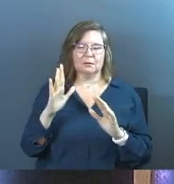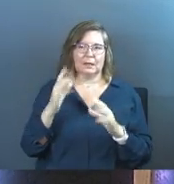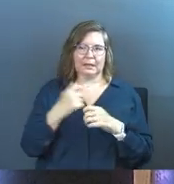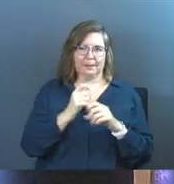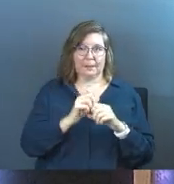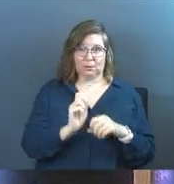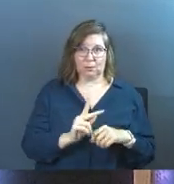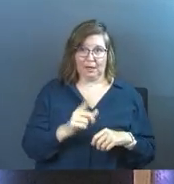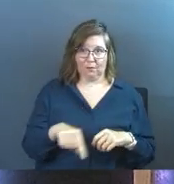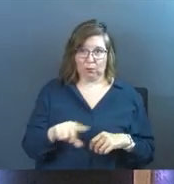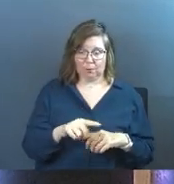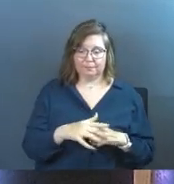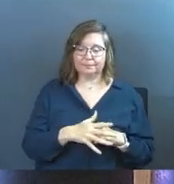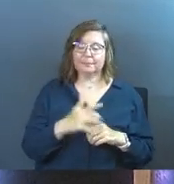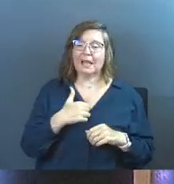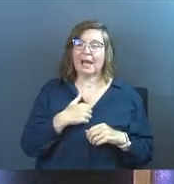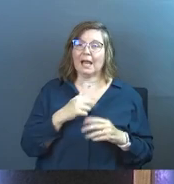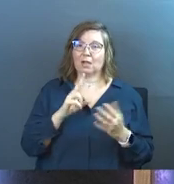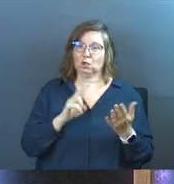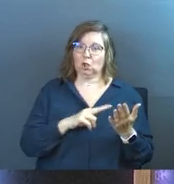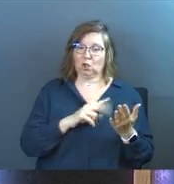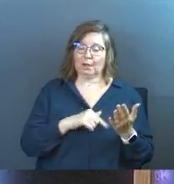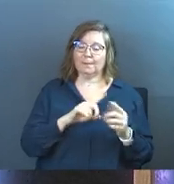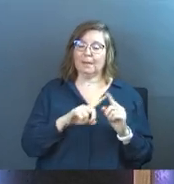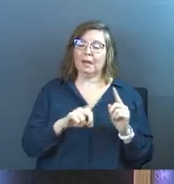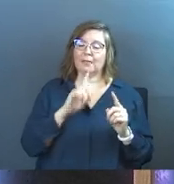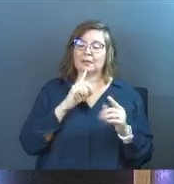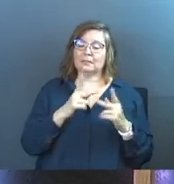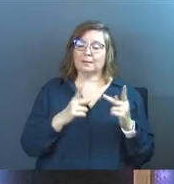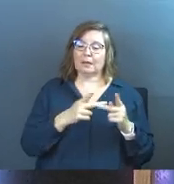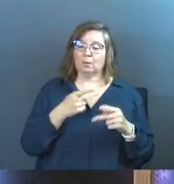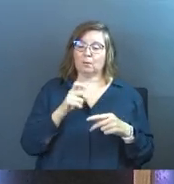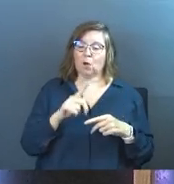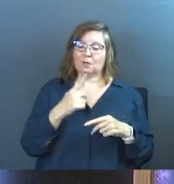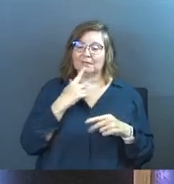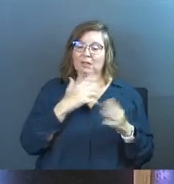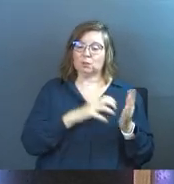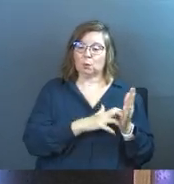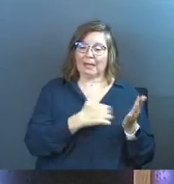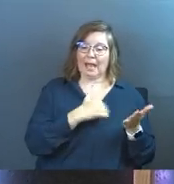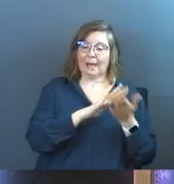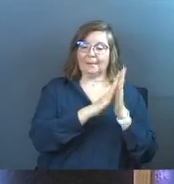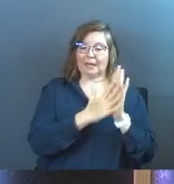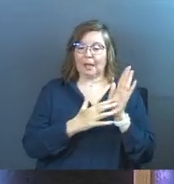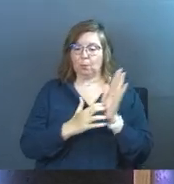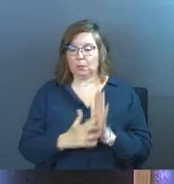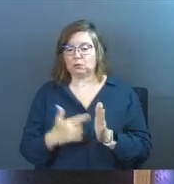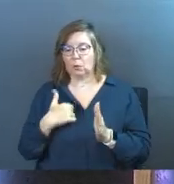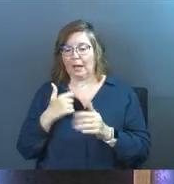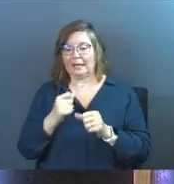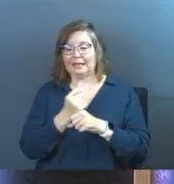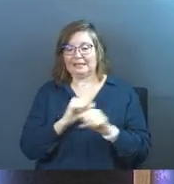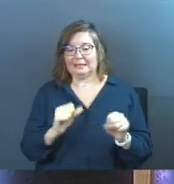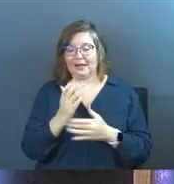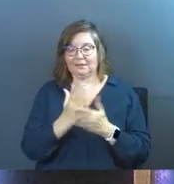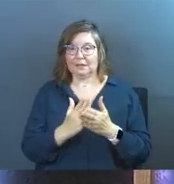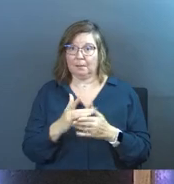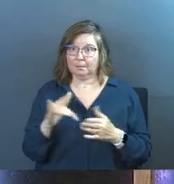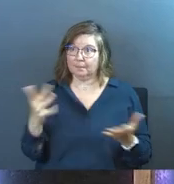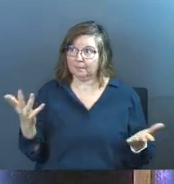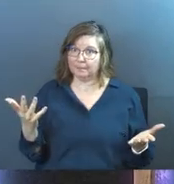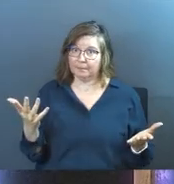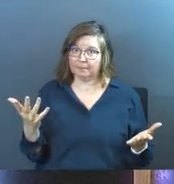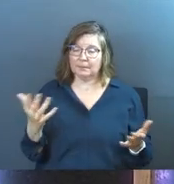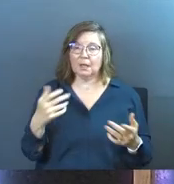make this okay for you. I had to look this up, but there's a spot where Paul says, to the weak I become weak in order that I might save some. Yes.